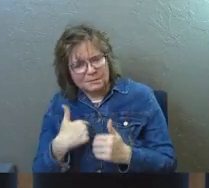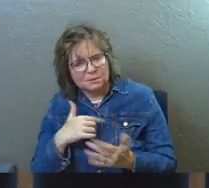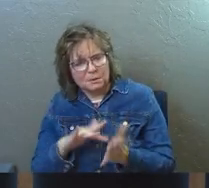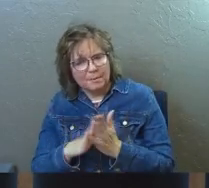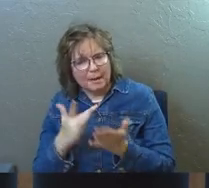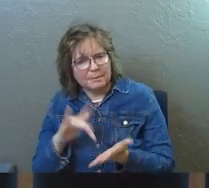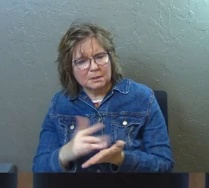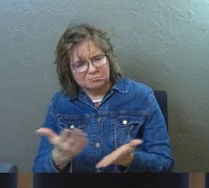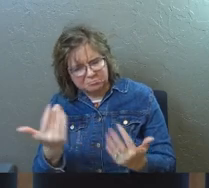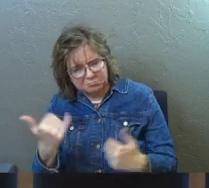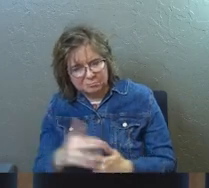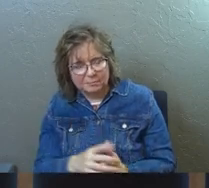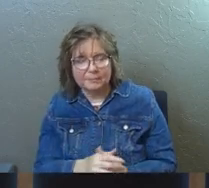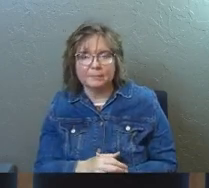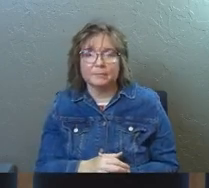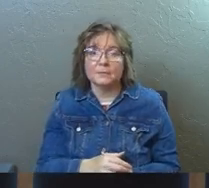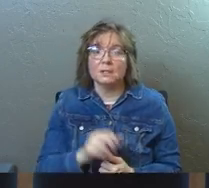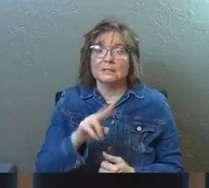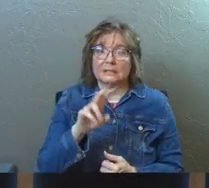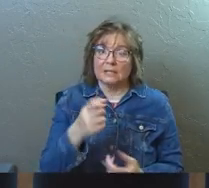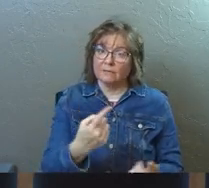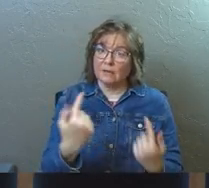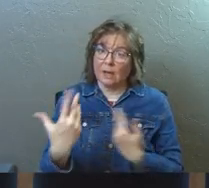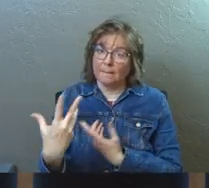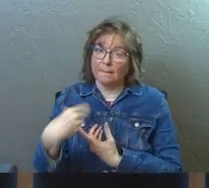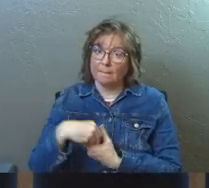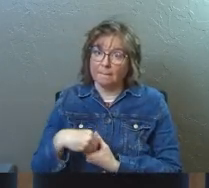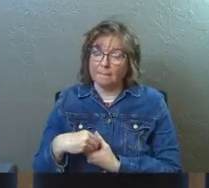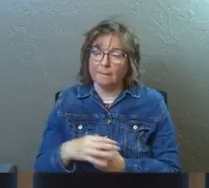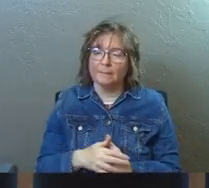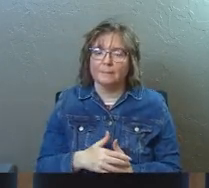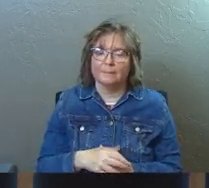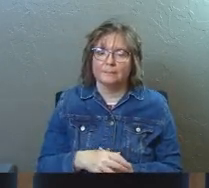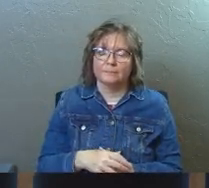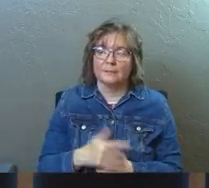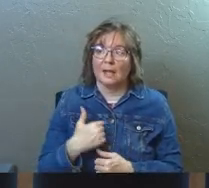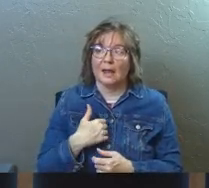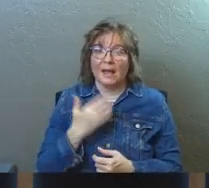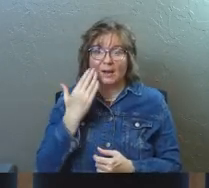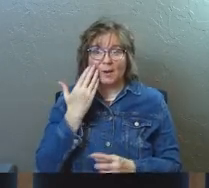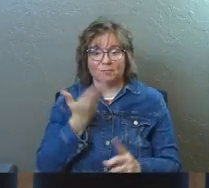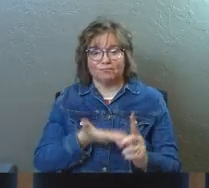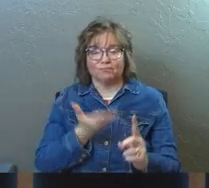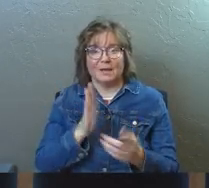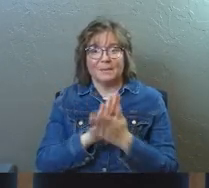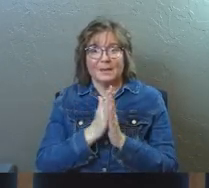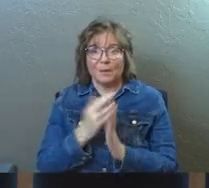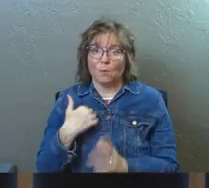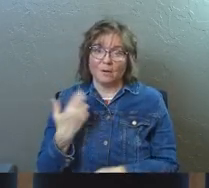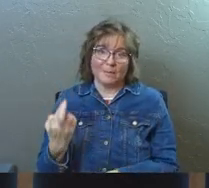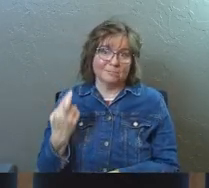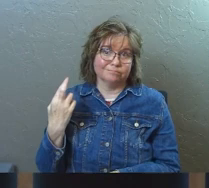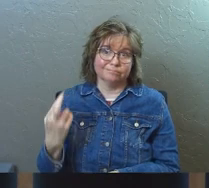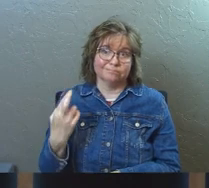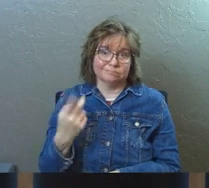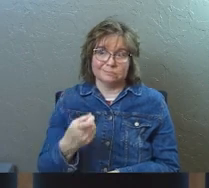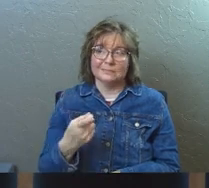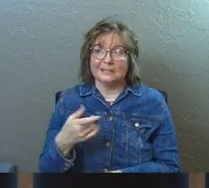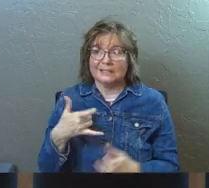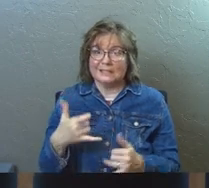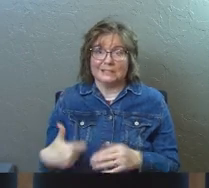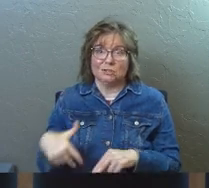you ought to come to this Bible study. And so Steve did. And I got to know Steve. Steve became one of my best friends.